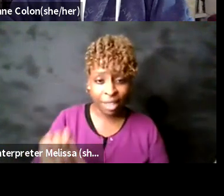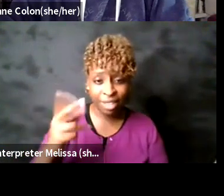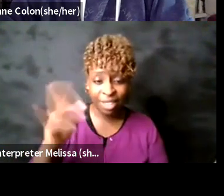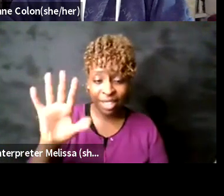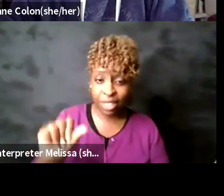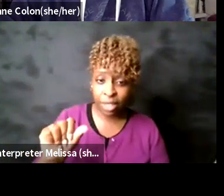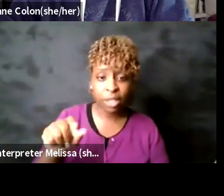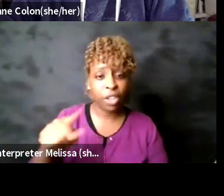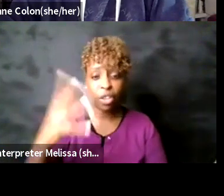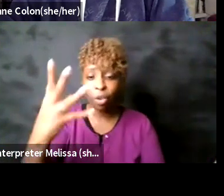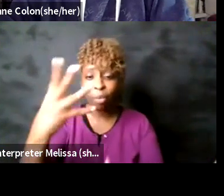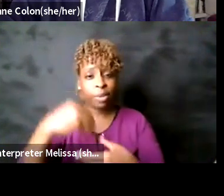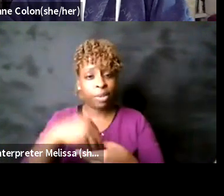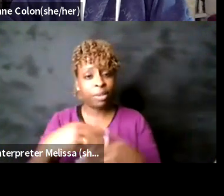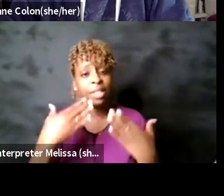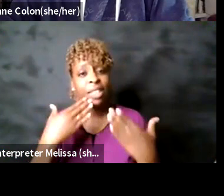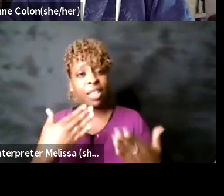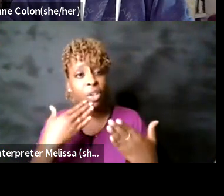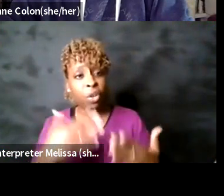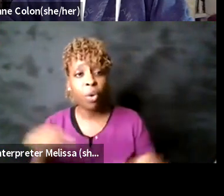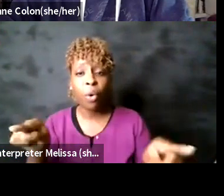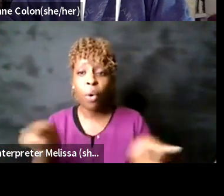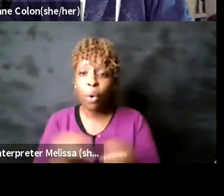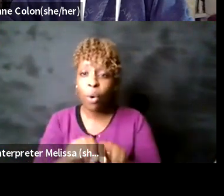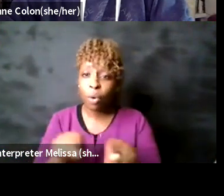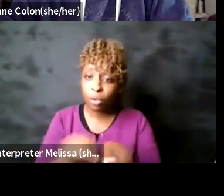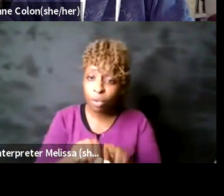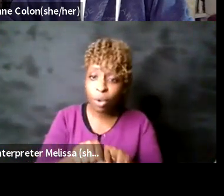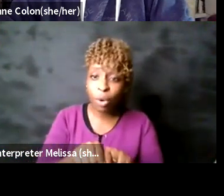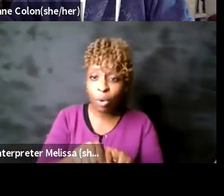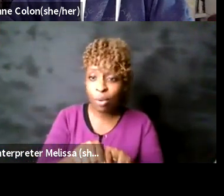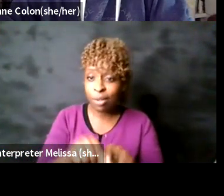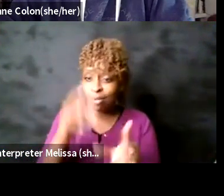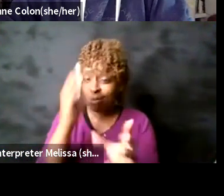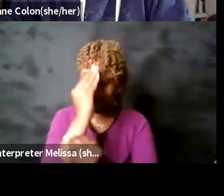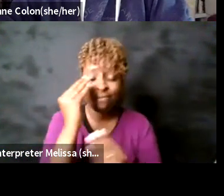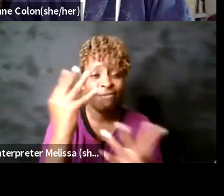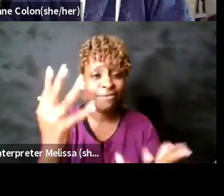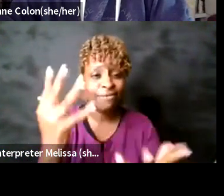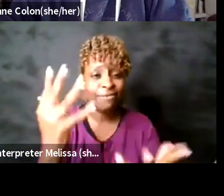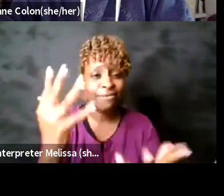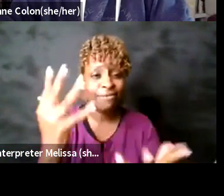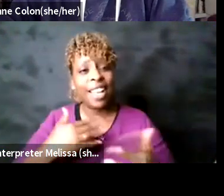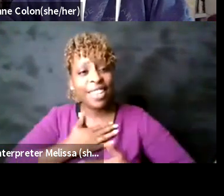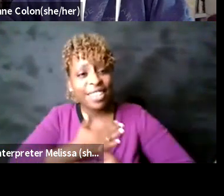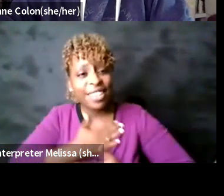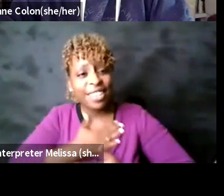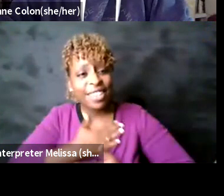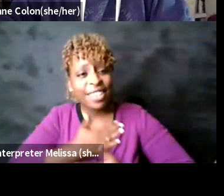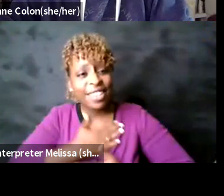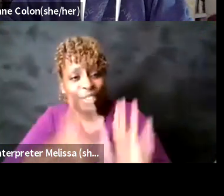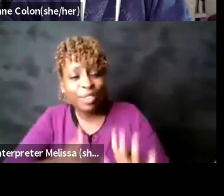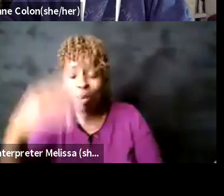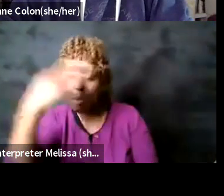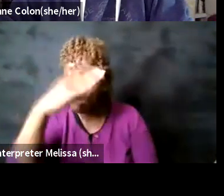also sharing my beautiful wonderful appreciative thanks to my black women interpreters melissa katora and